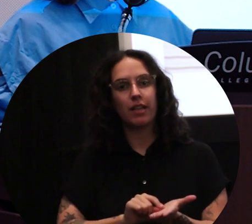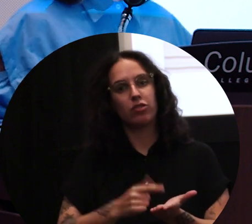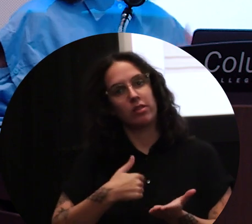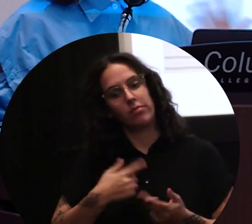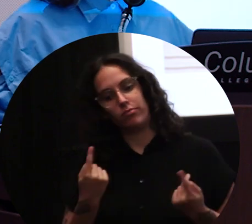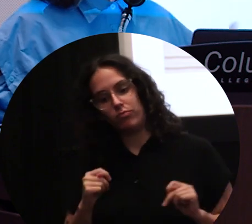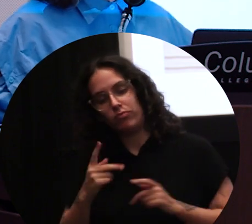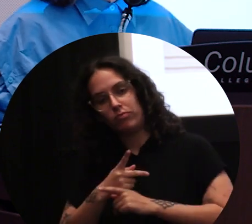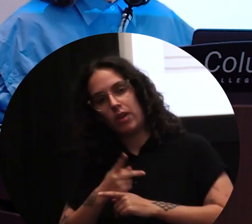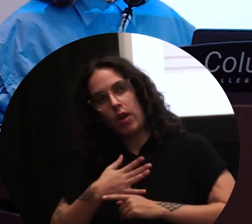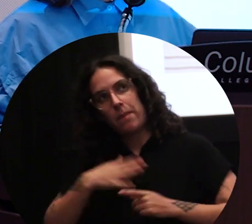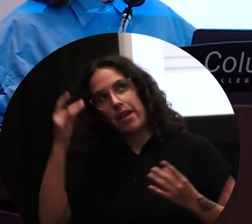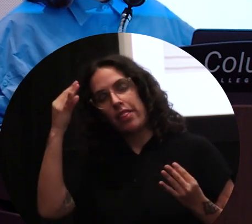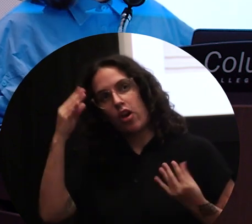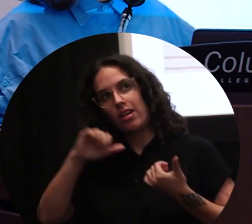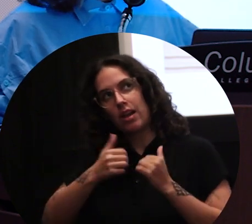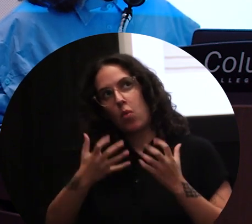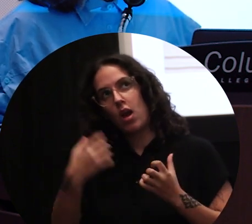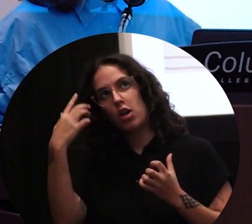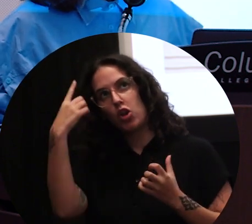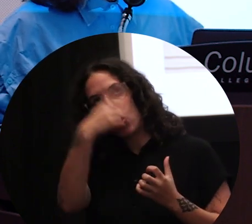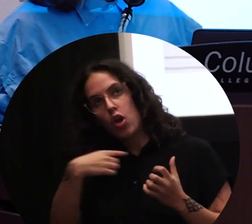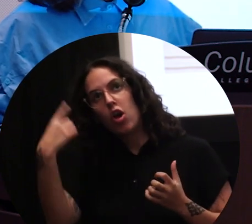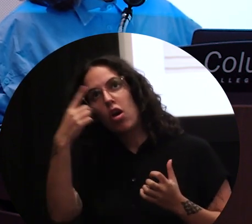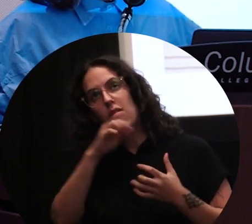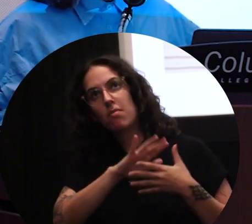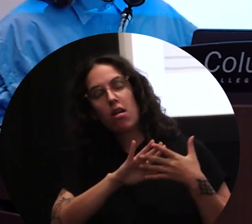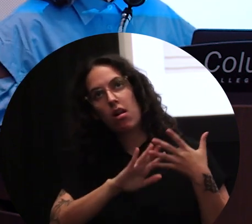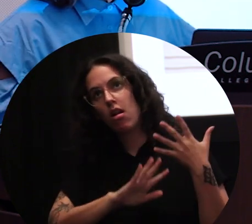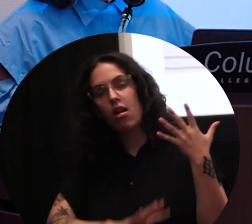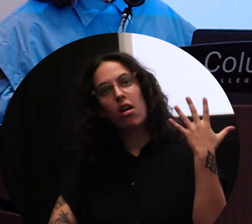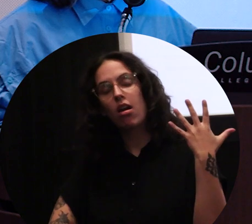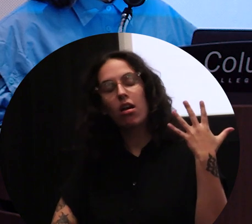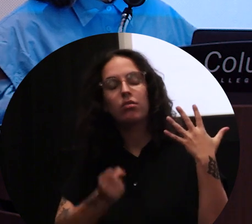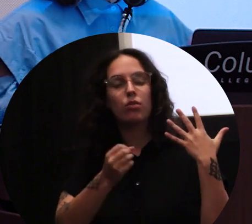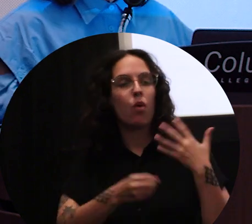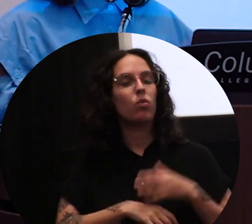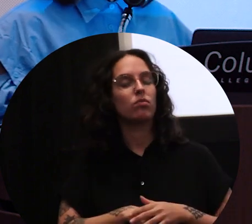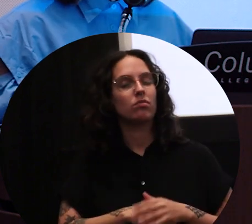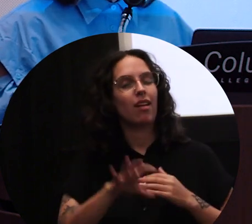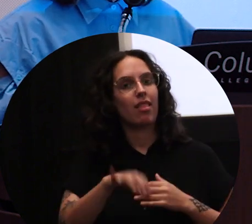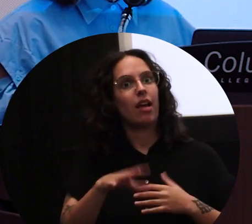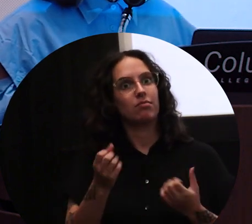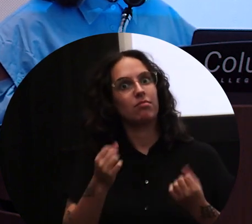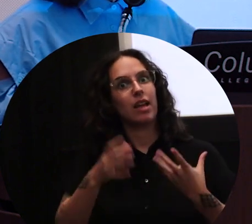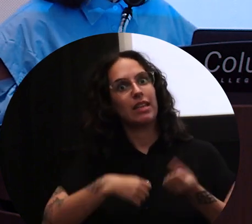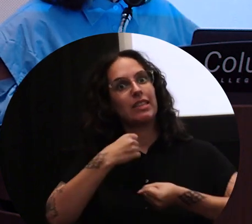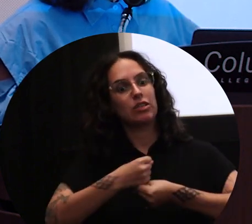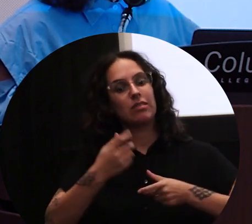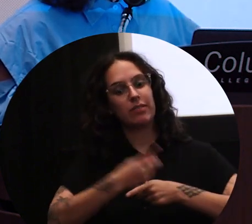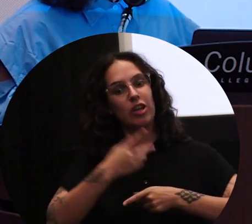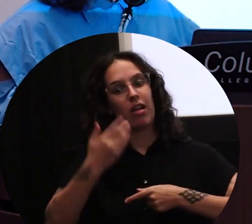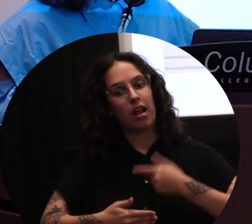to think about how I wanted this book to look like. And so that was many, many years in the making.